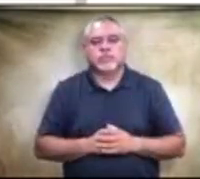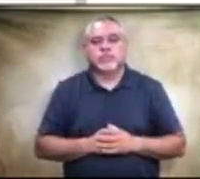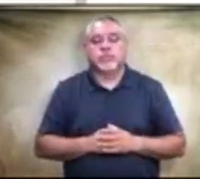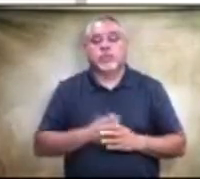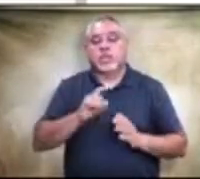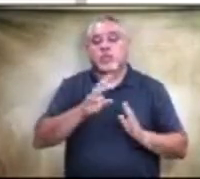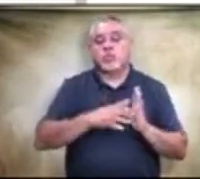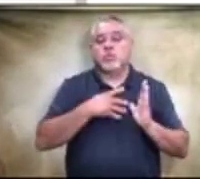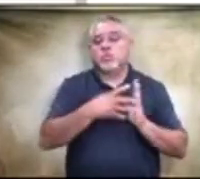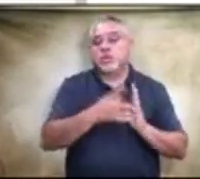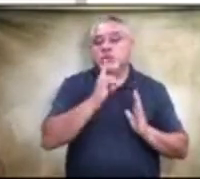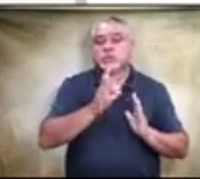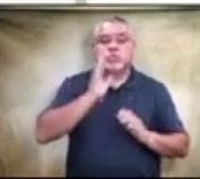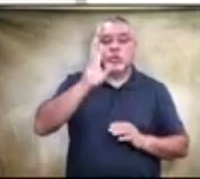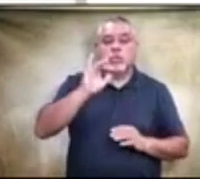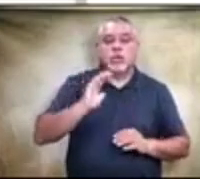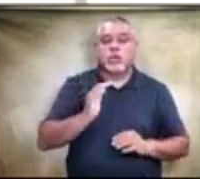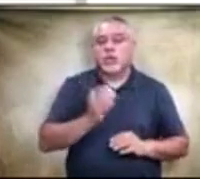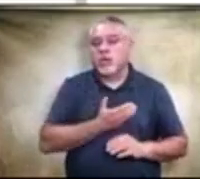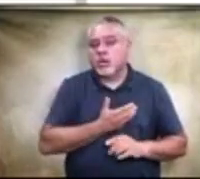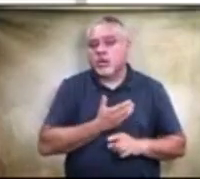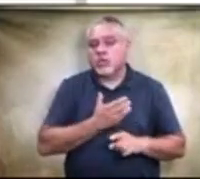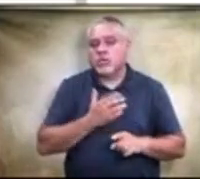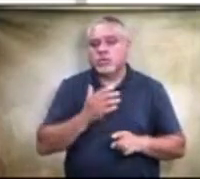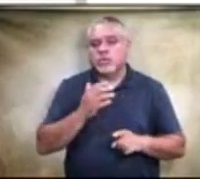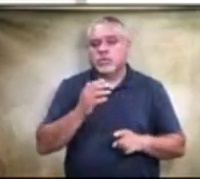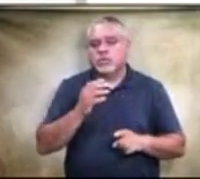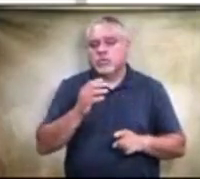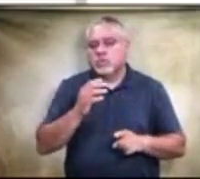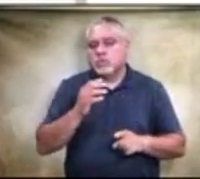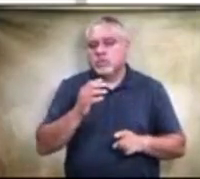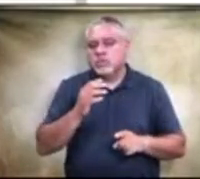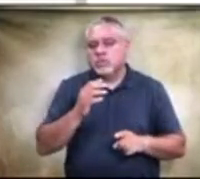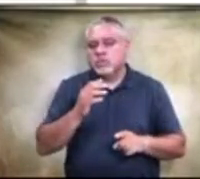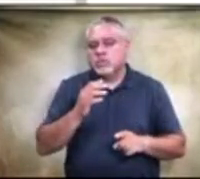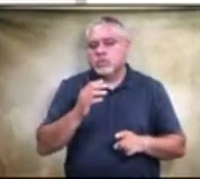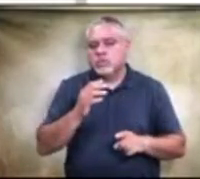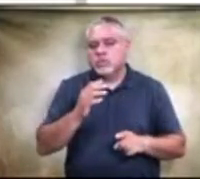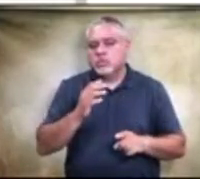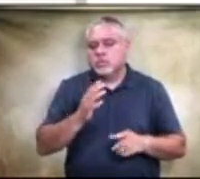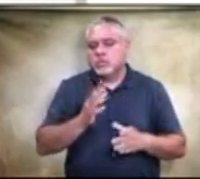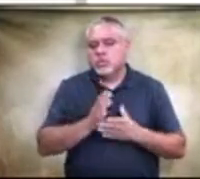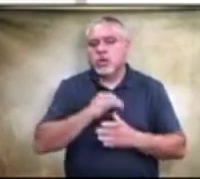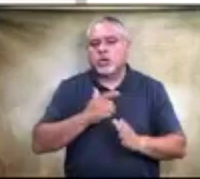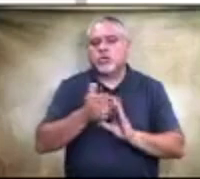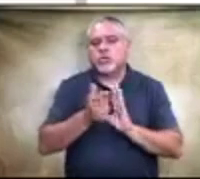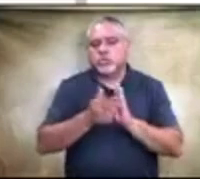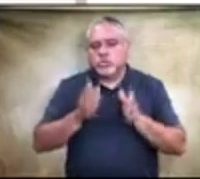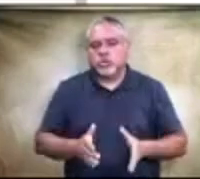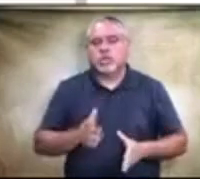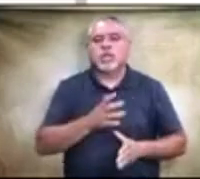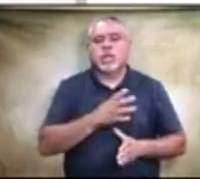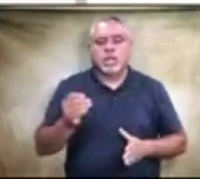created by our attorney or, uh, um, through our attorney. Um, and the